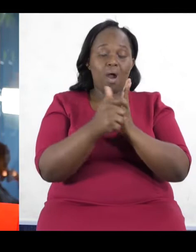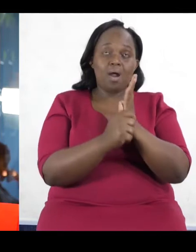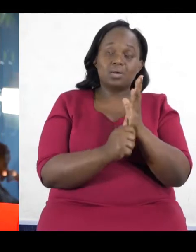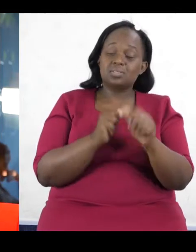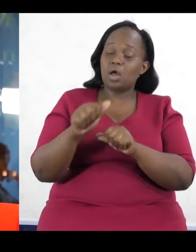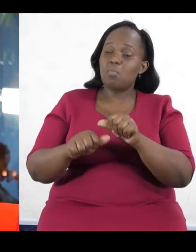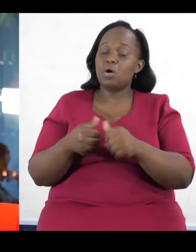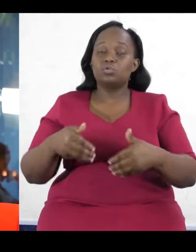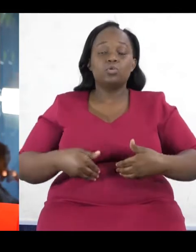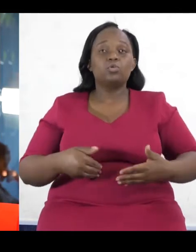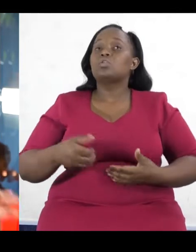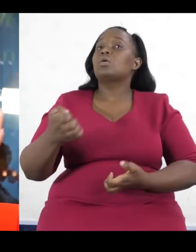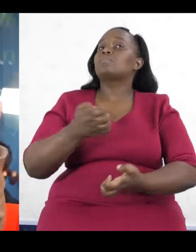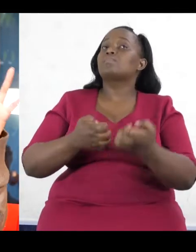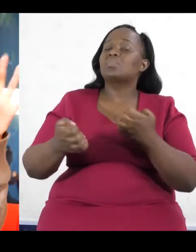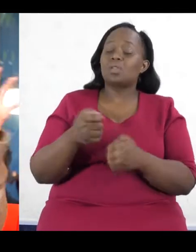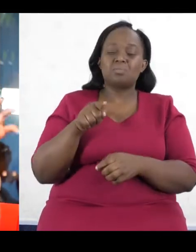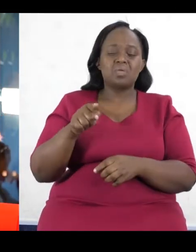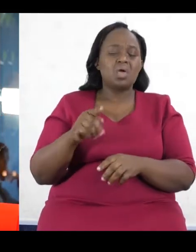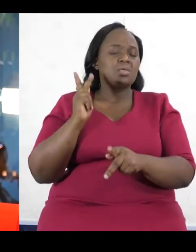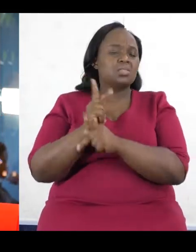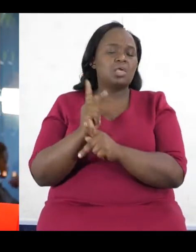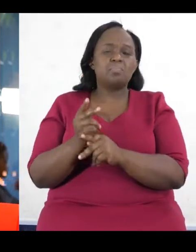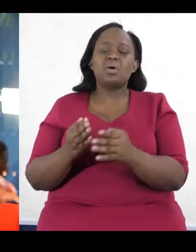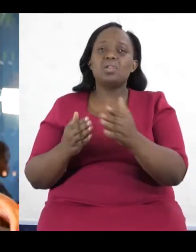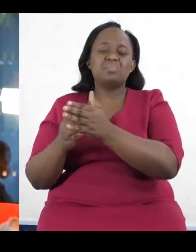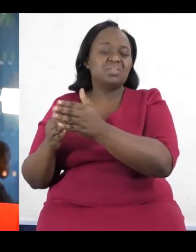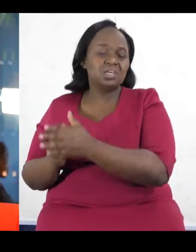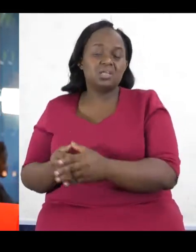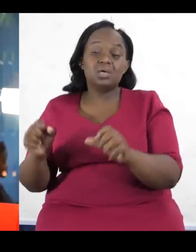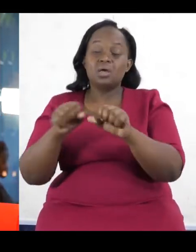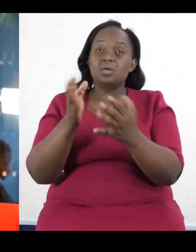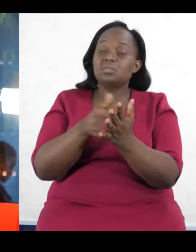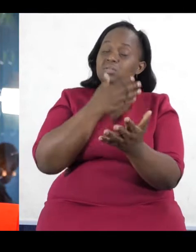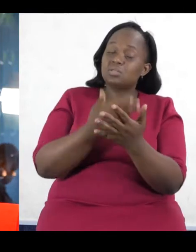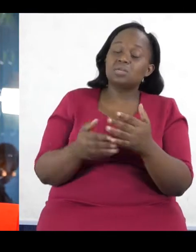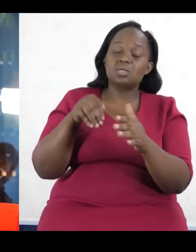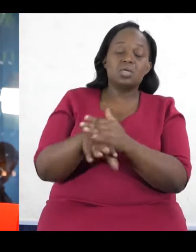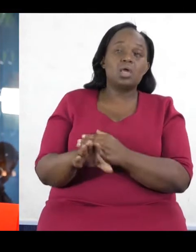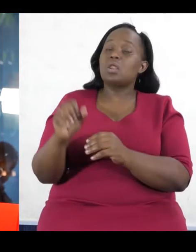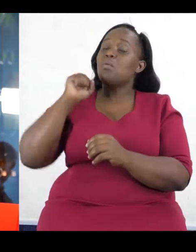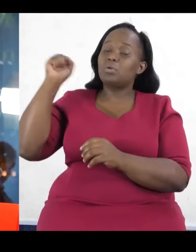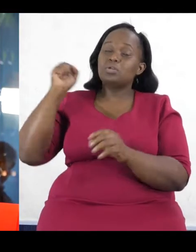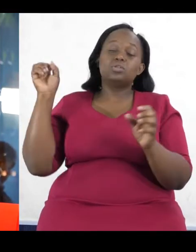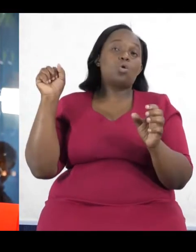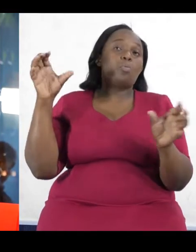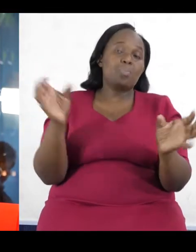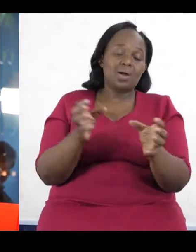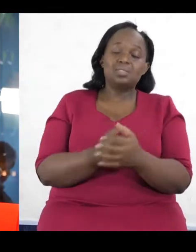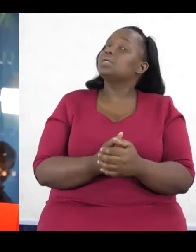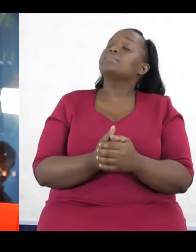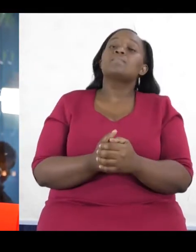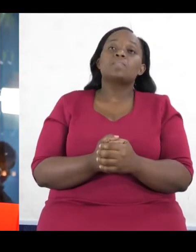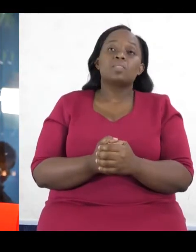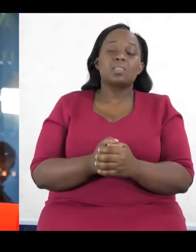structure to what their participation in the political party itself looks like. Yeah, and Sela, I think